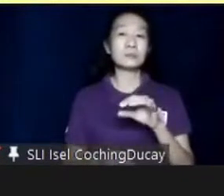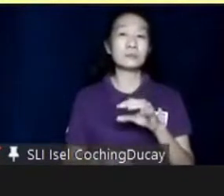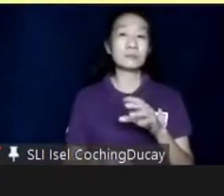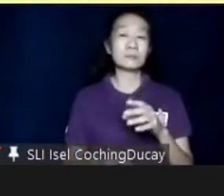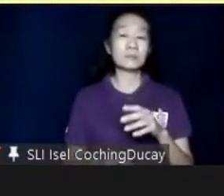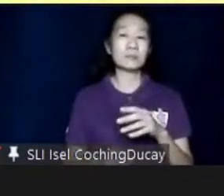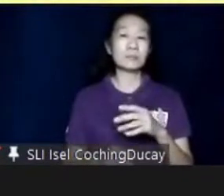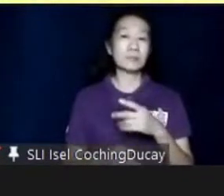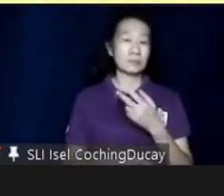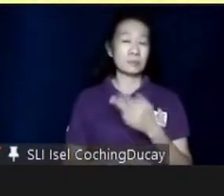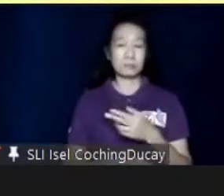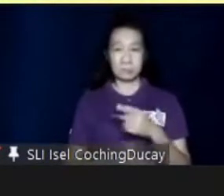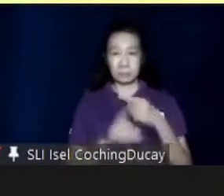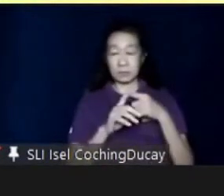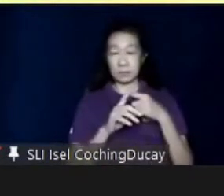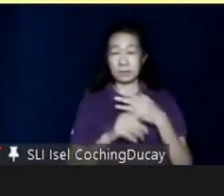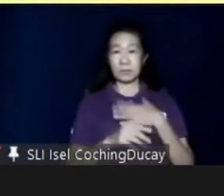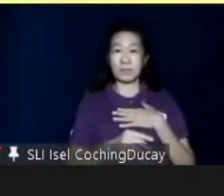fingers in financial grants.